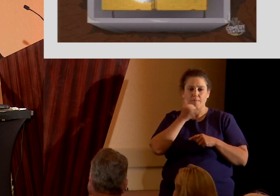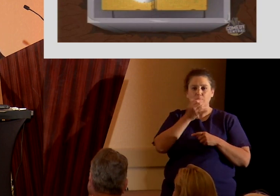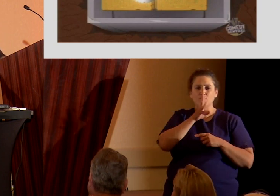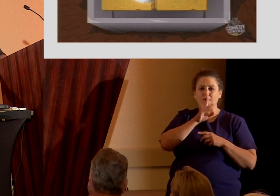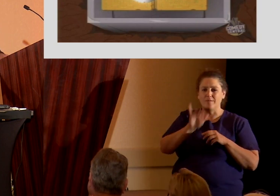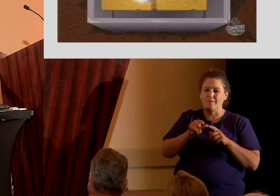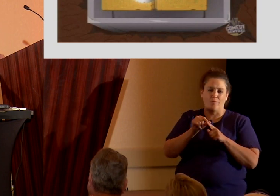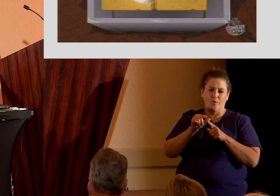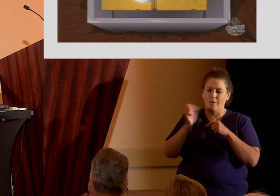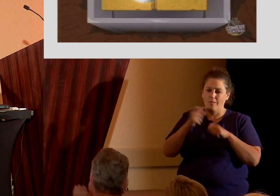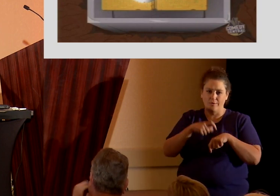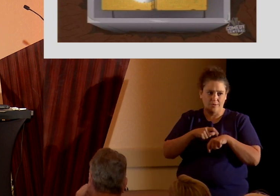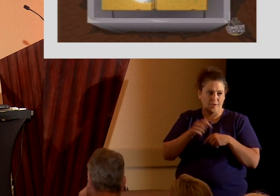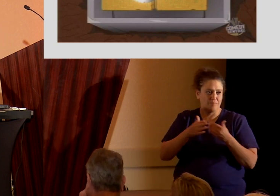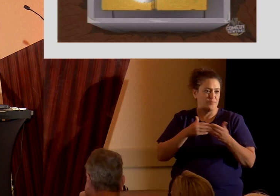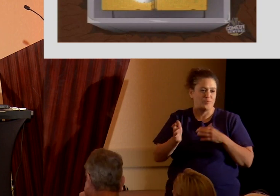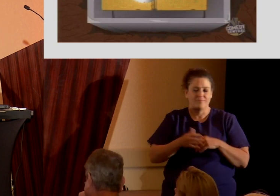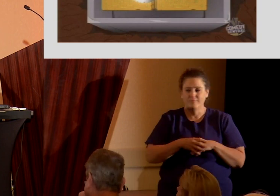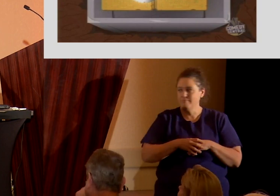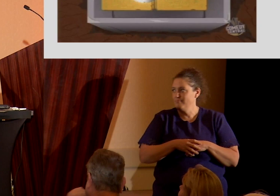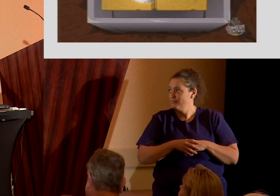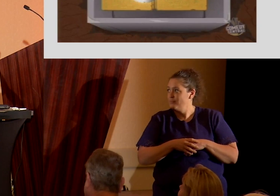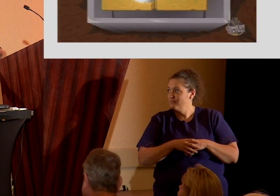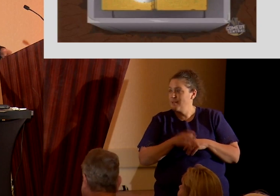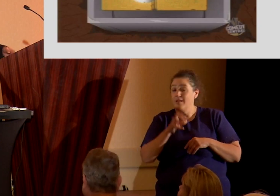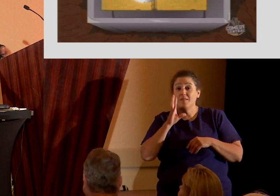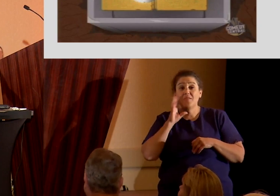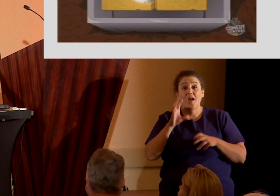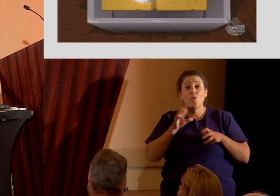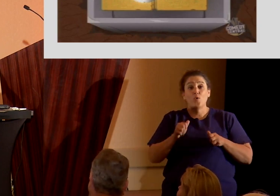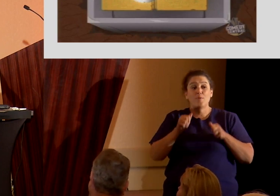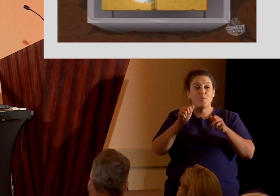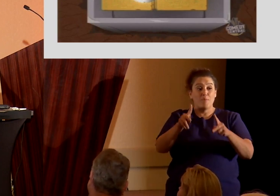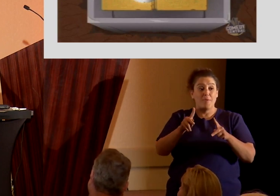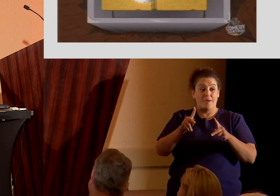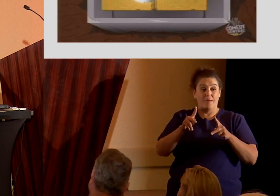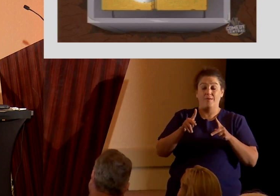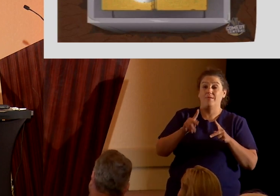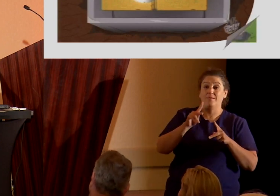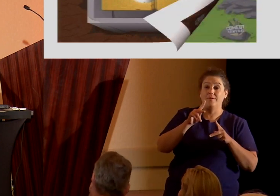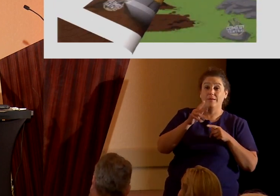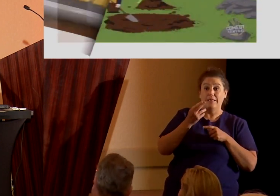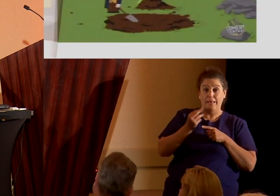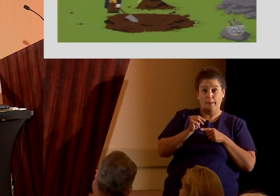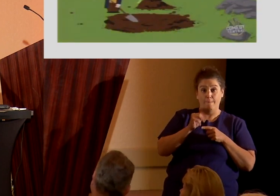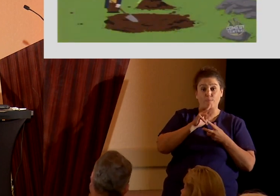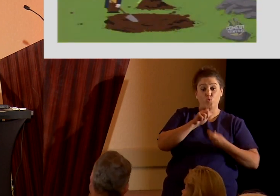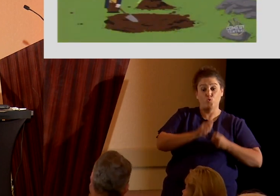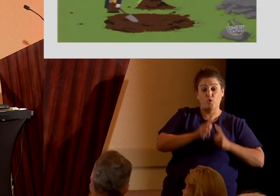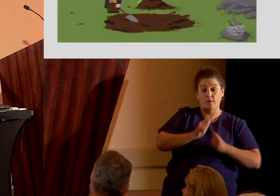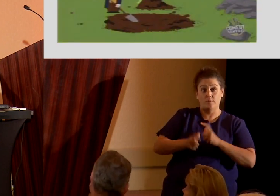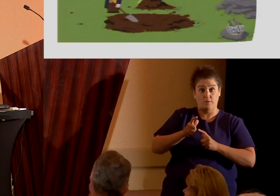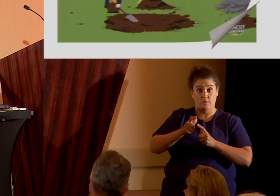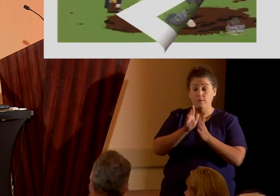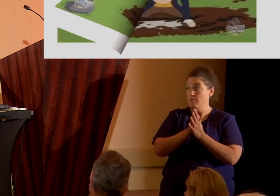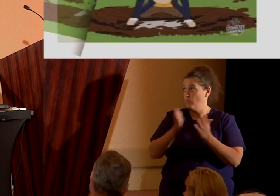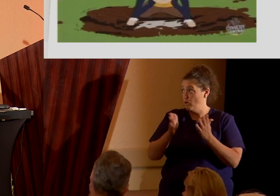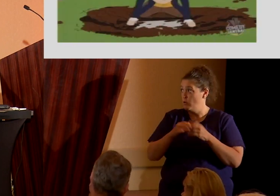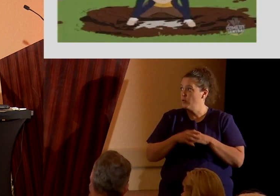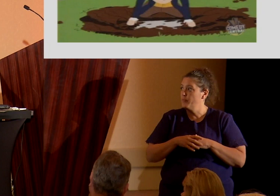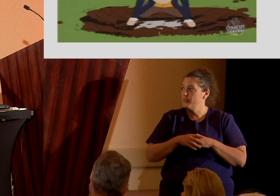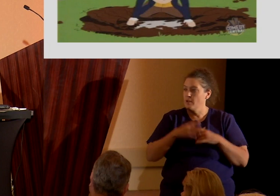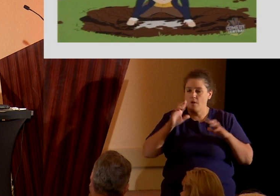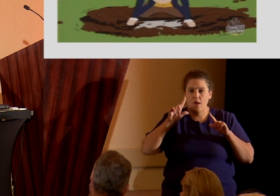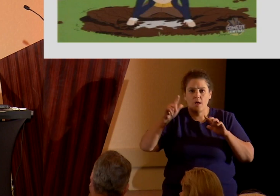that would enable Smith himself to translate the book. Well, after more visions, he finally actually found the buried